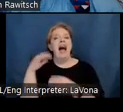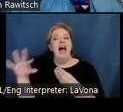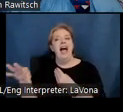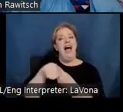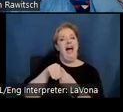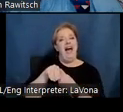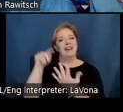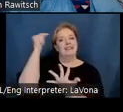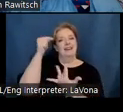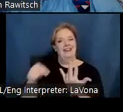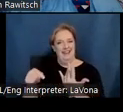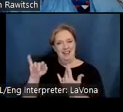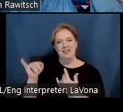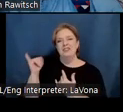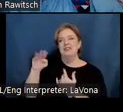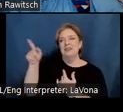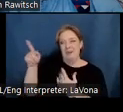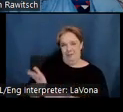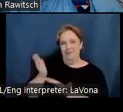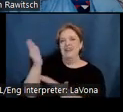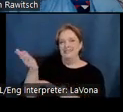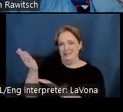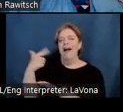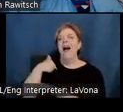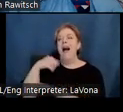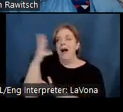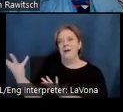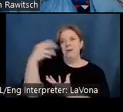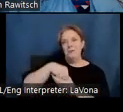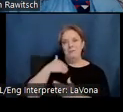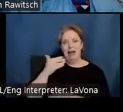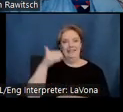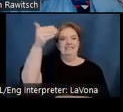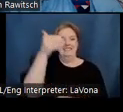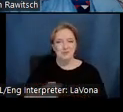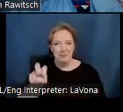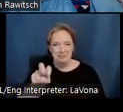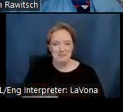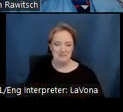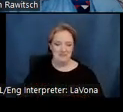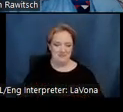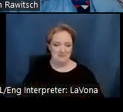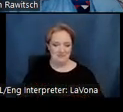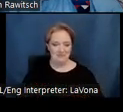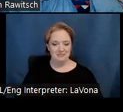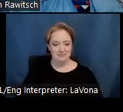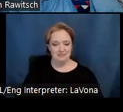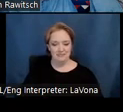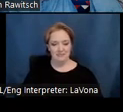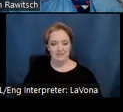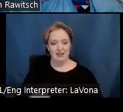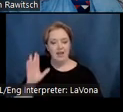me that will likely be folded into my upcoming excursion. So we're going to start our trip in the city of Rancho